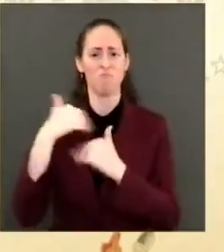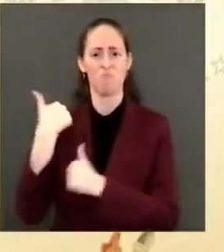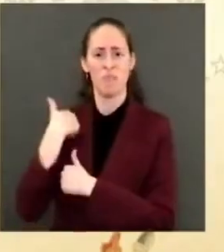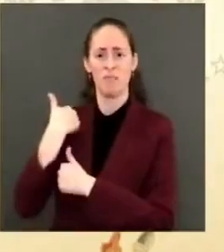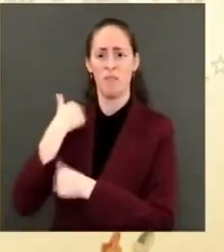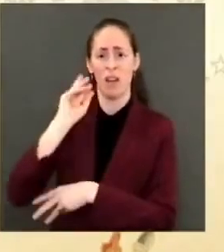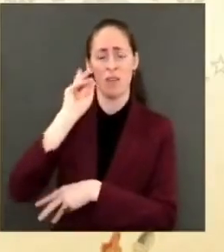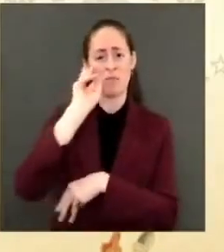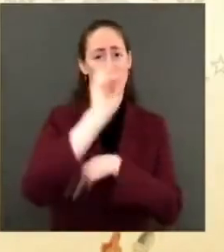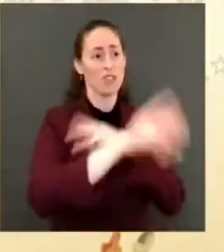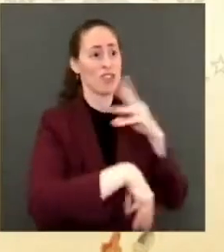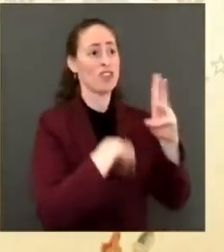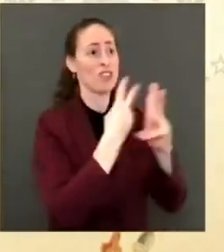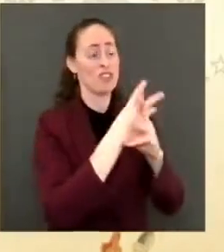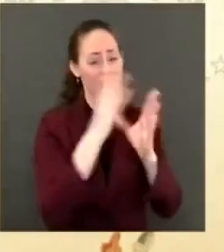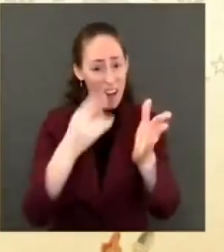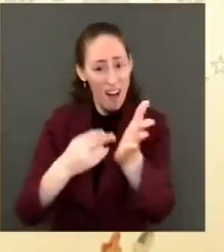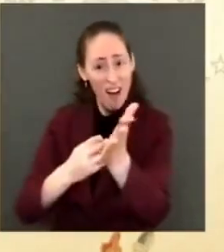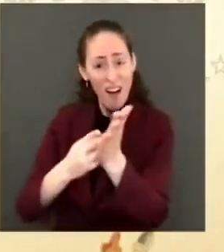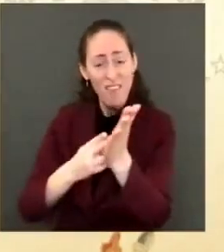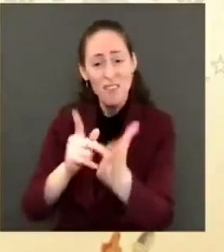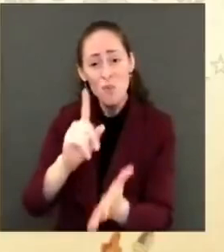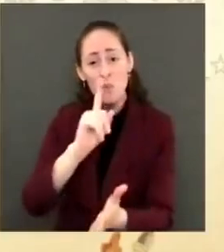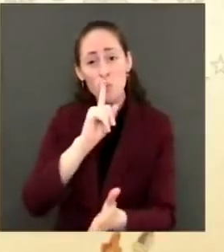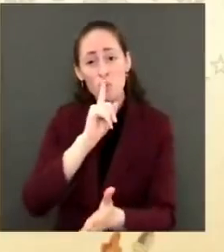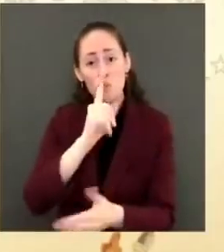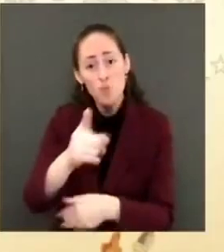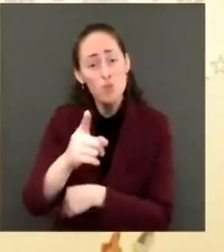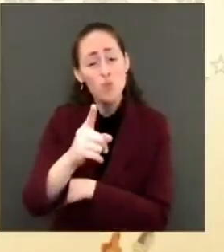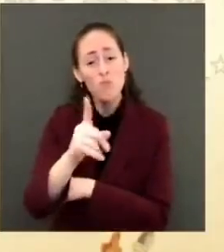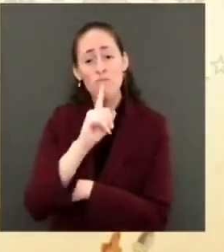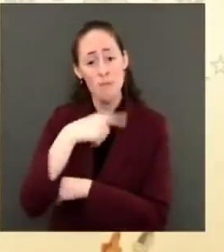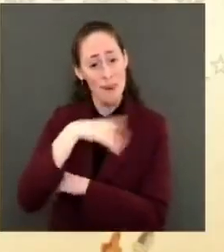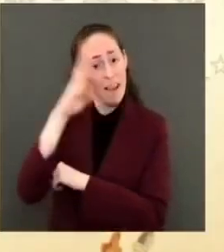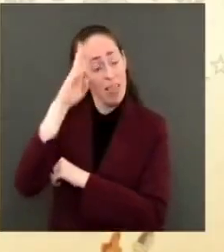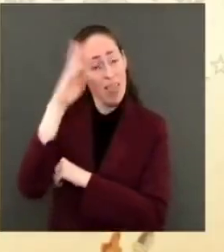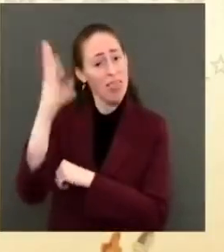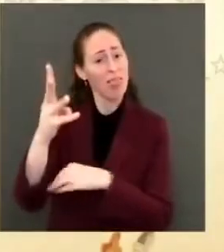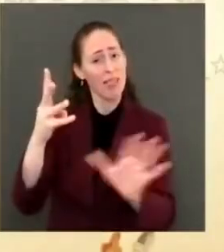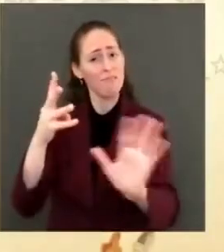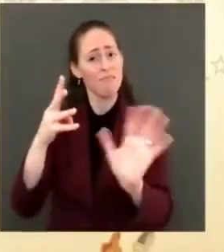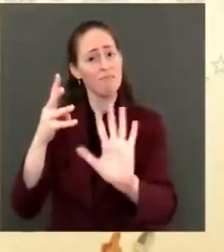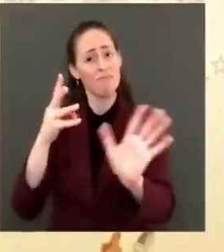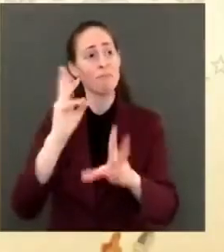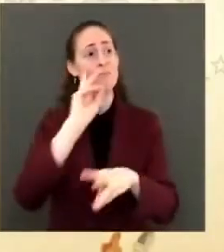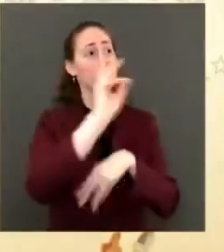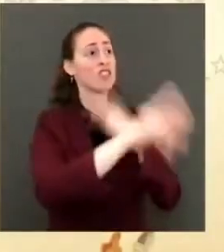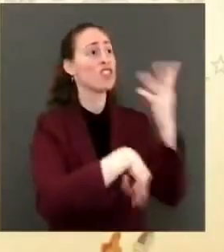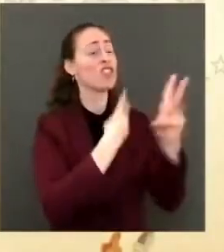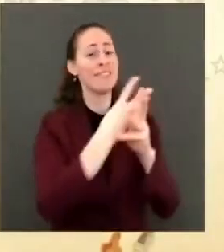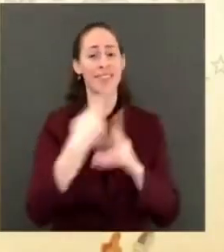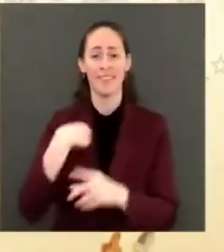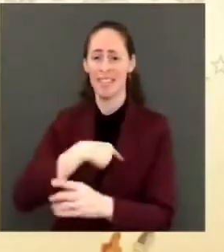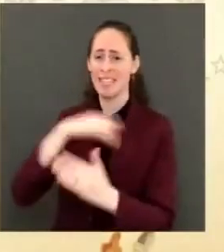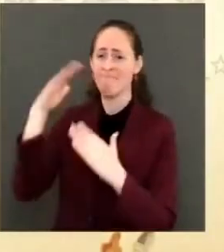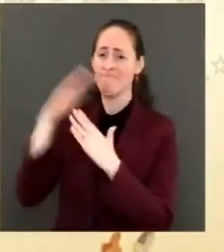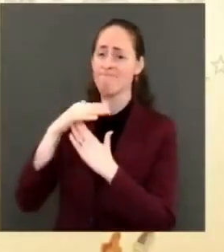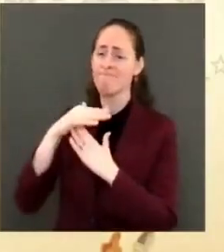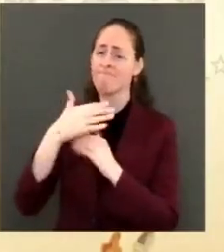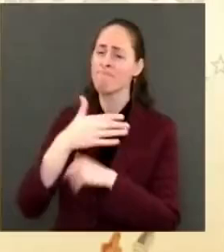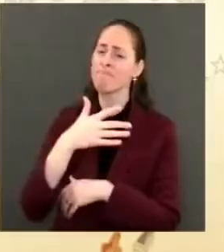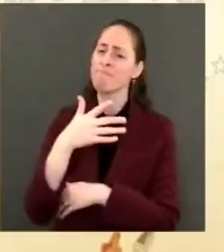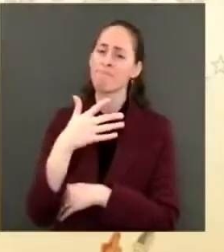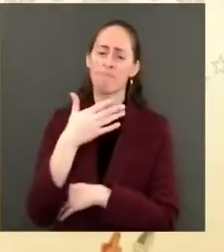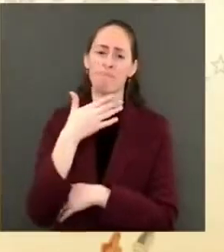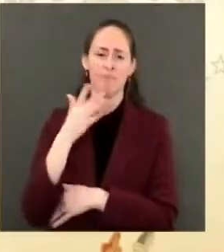You're the finest the world has ever seen. And I'm so damn proud to be associated with you. And it's hard for me